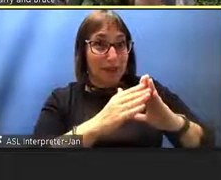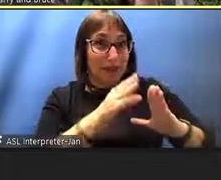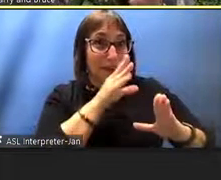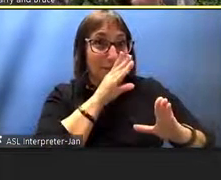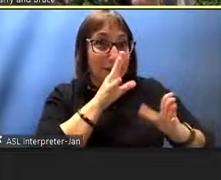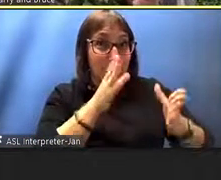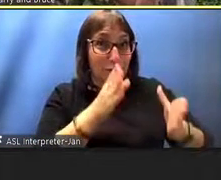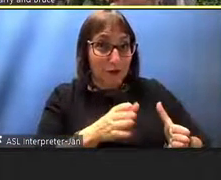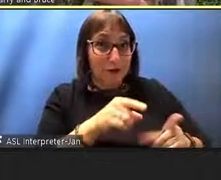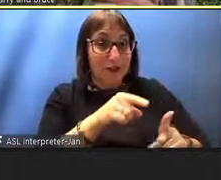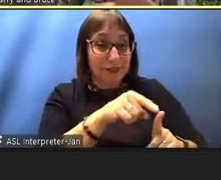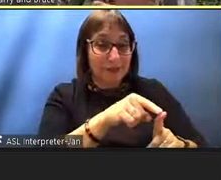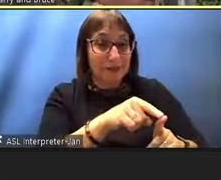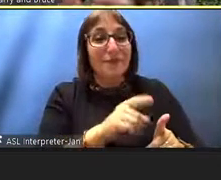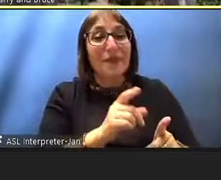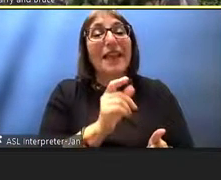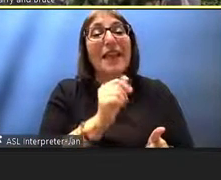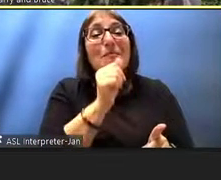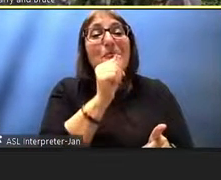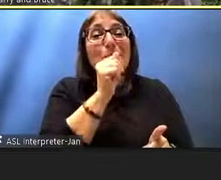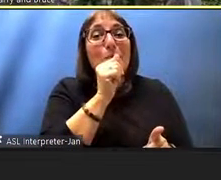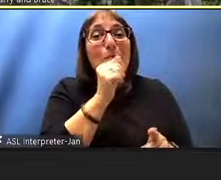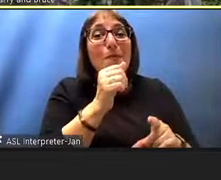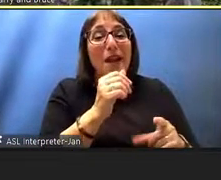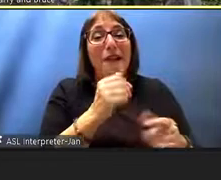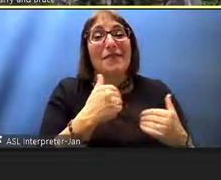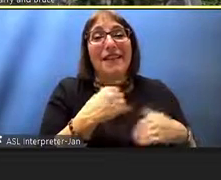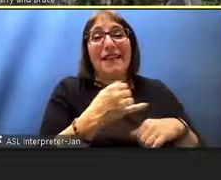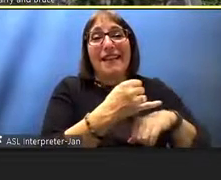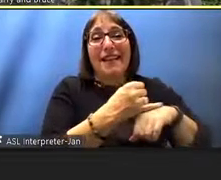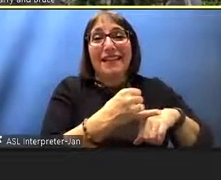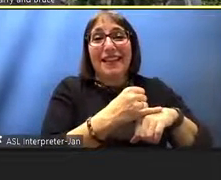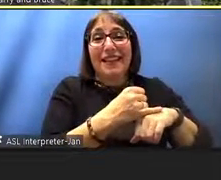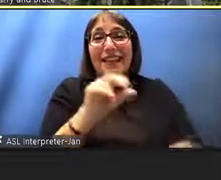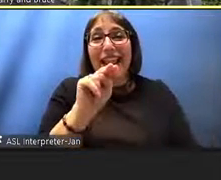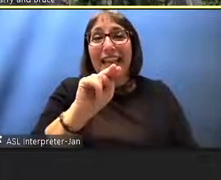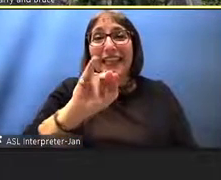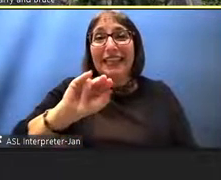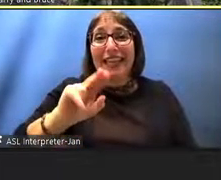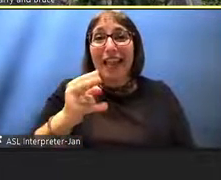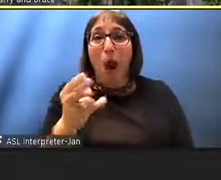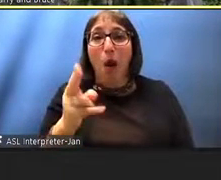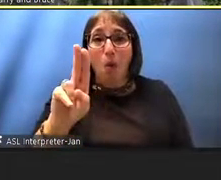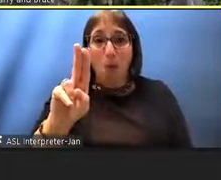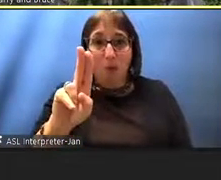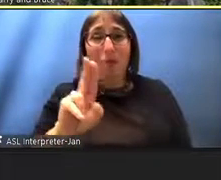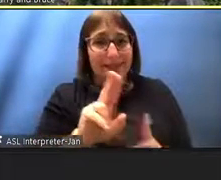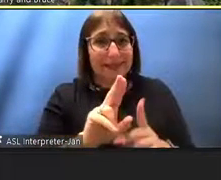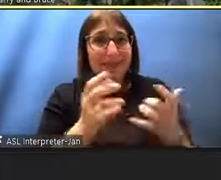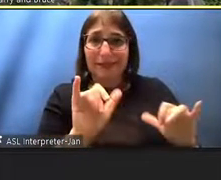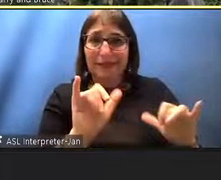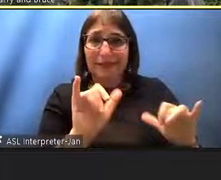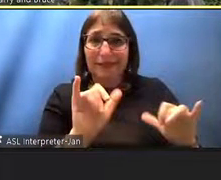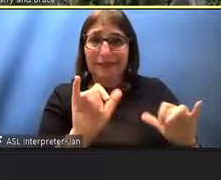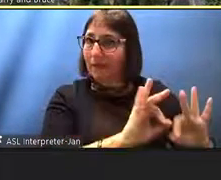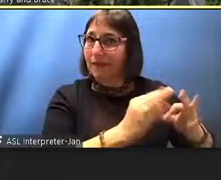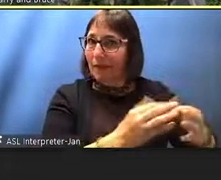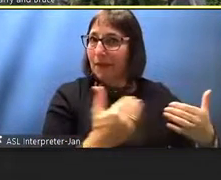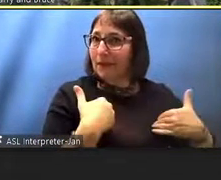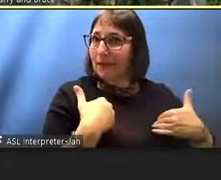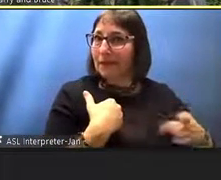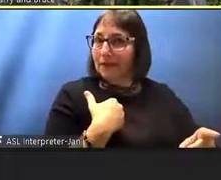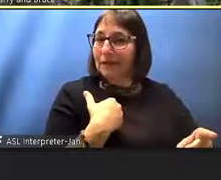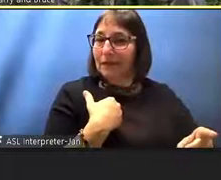privately owned island that we know today is still is privately owned uh the population has